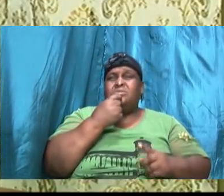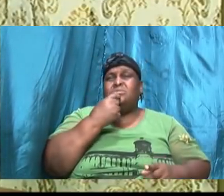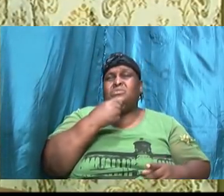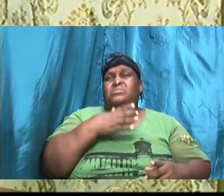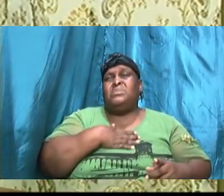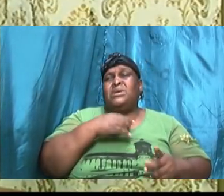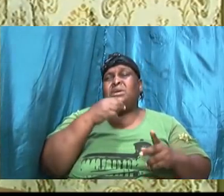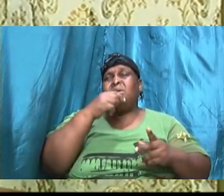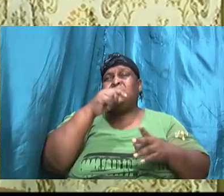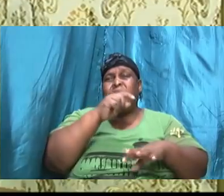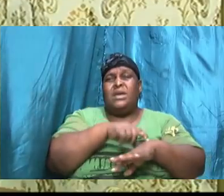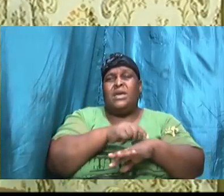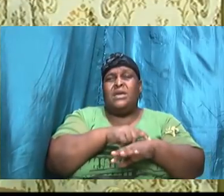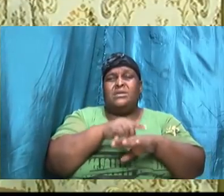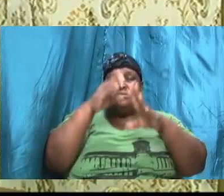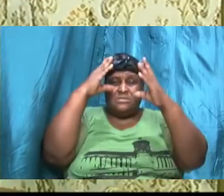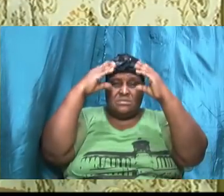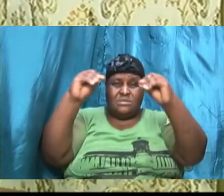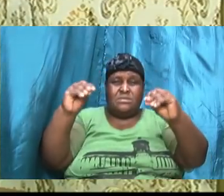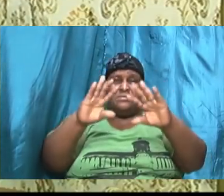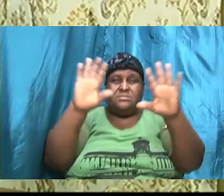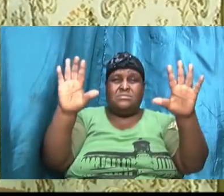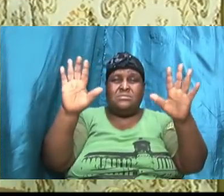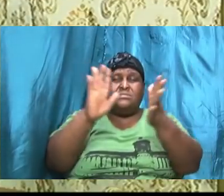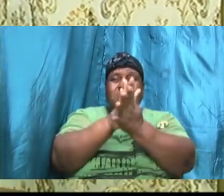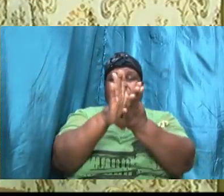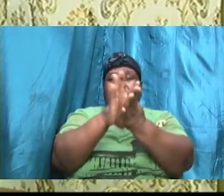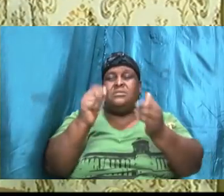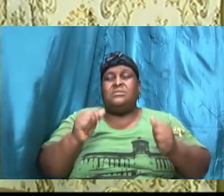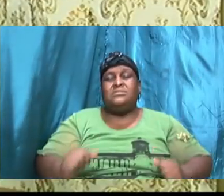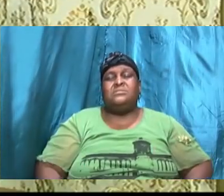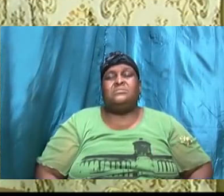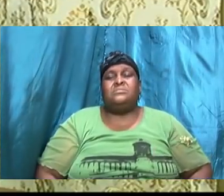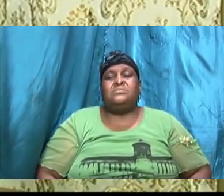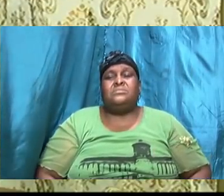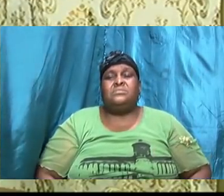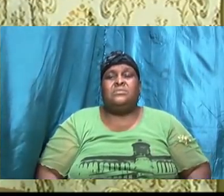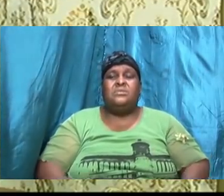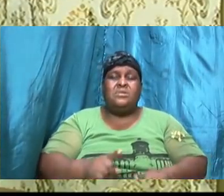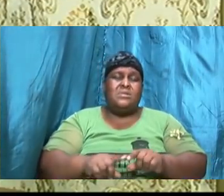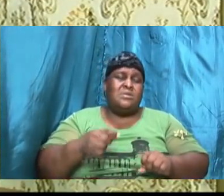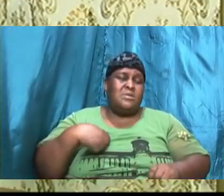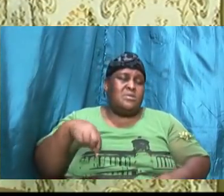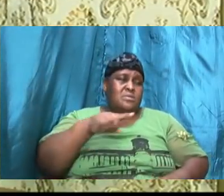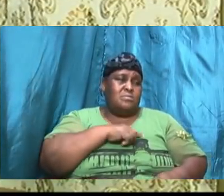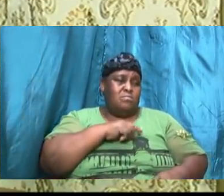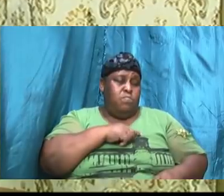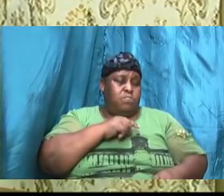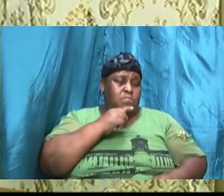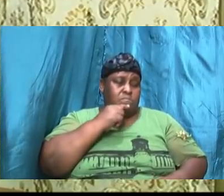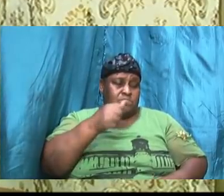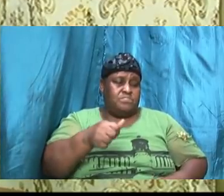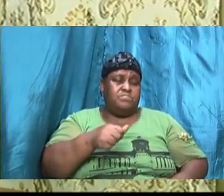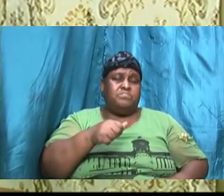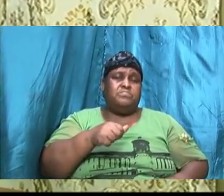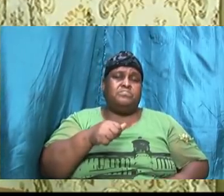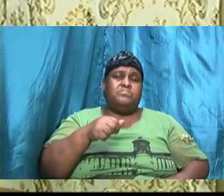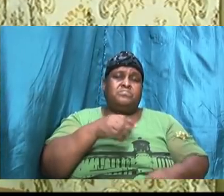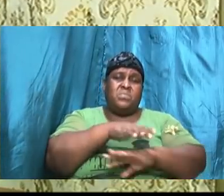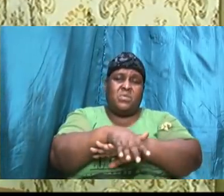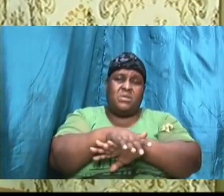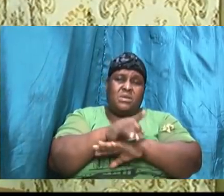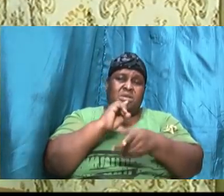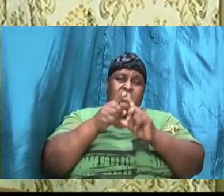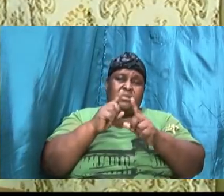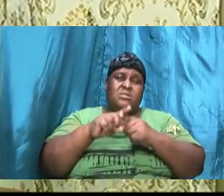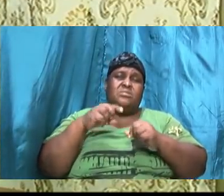school. You know, so I want to, you know, and then, but here am I tonight talking to us